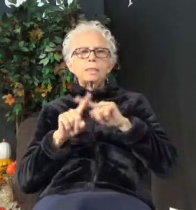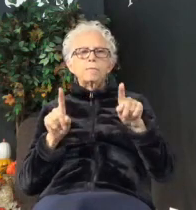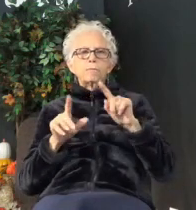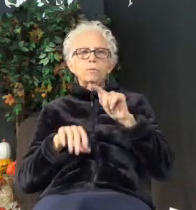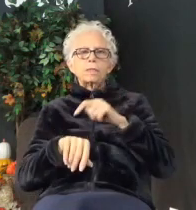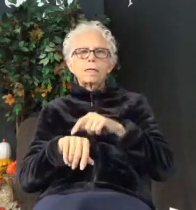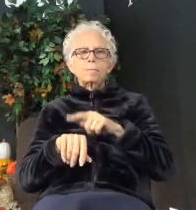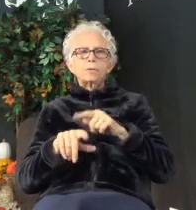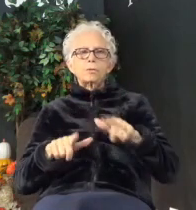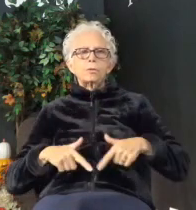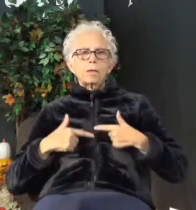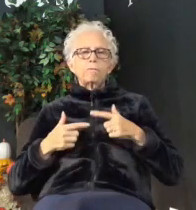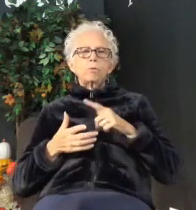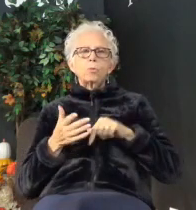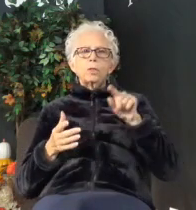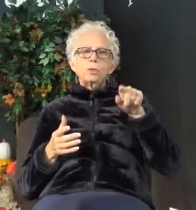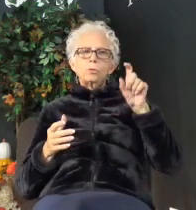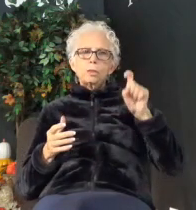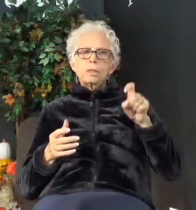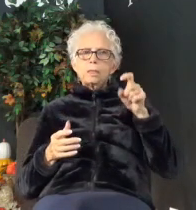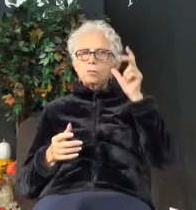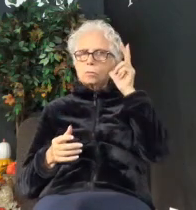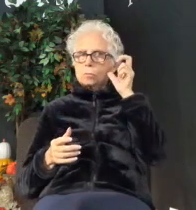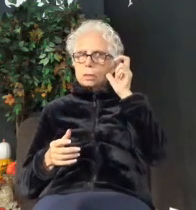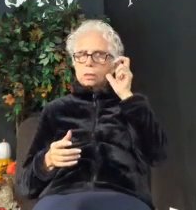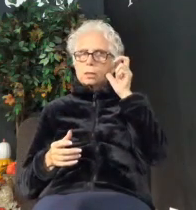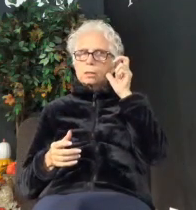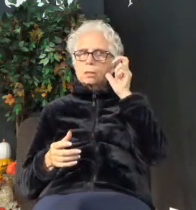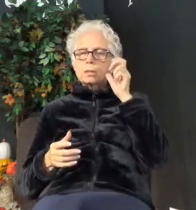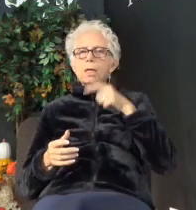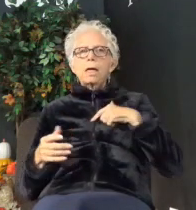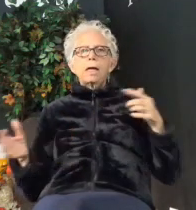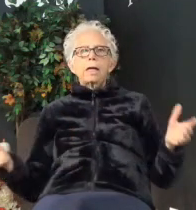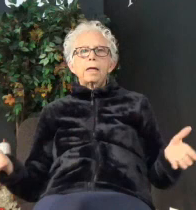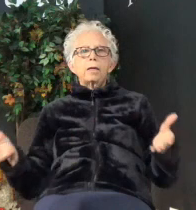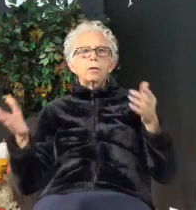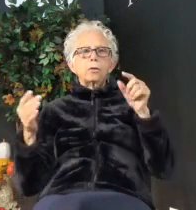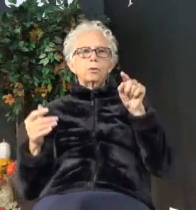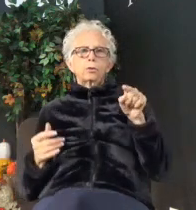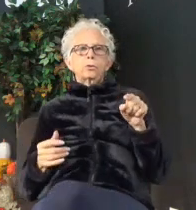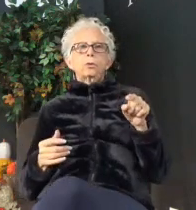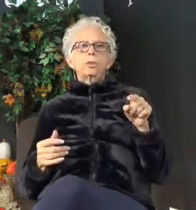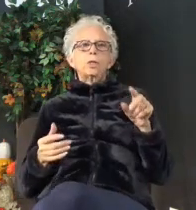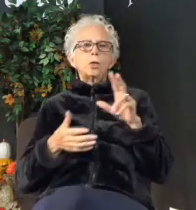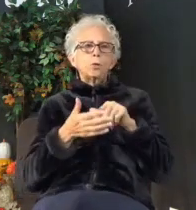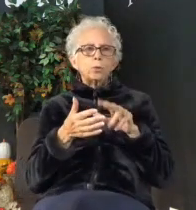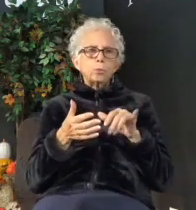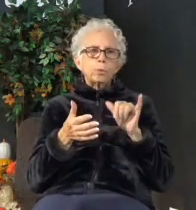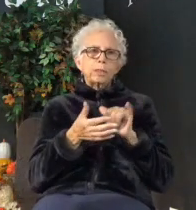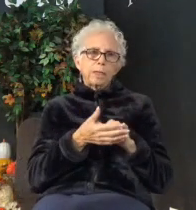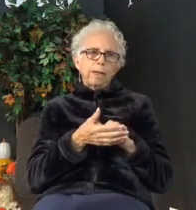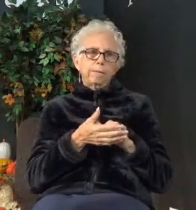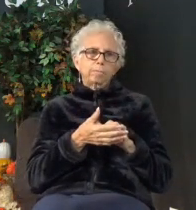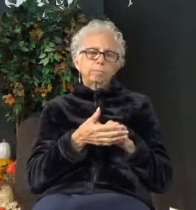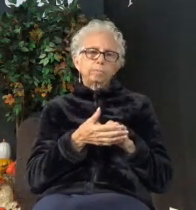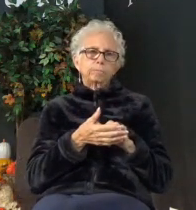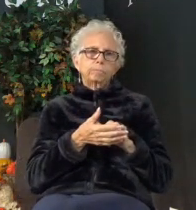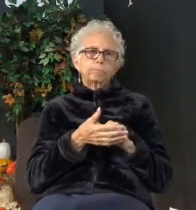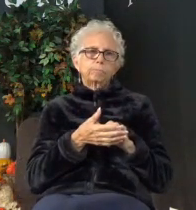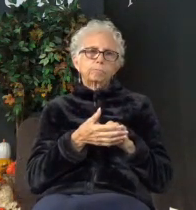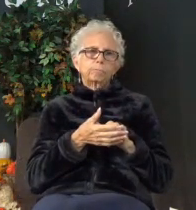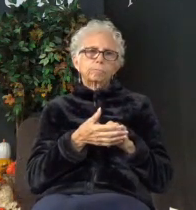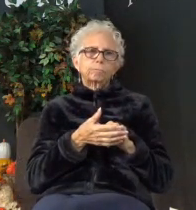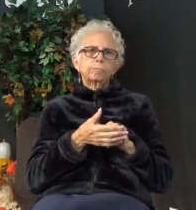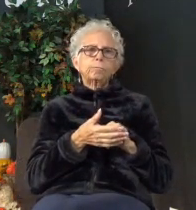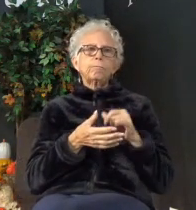on what you need to hear. So, I encourage you to read that. And